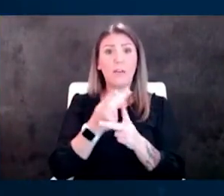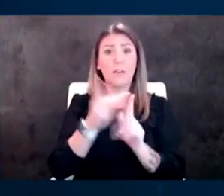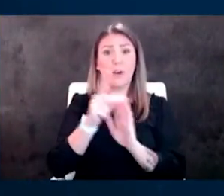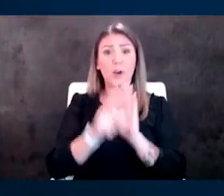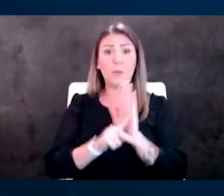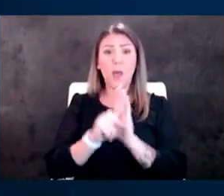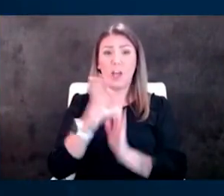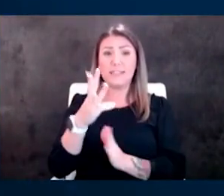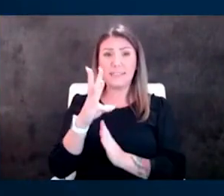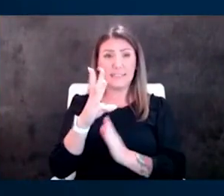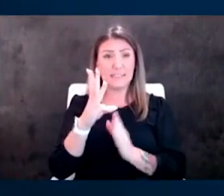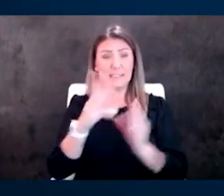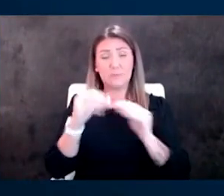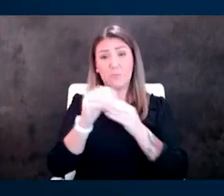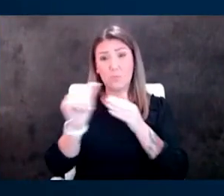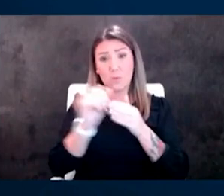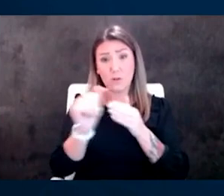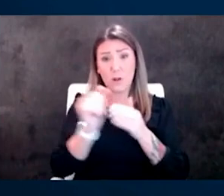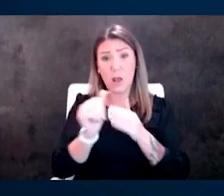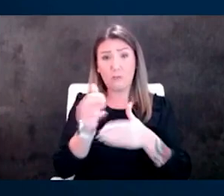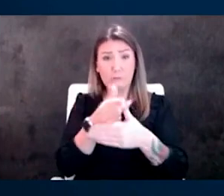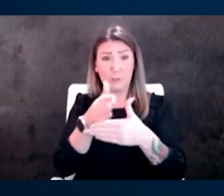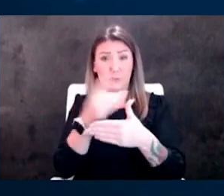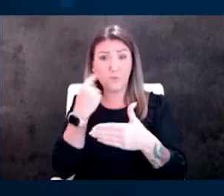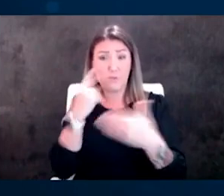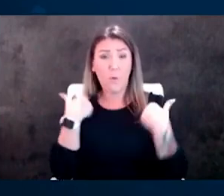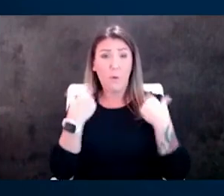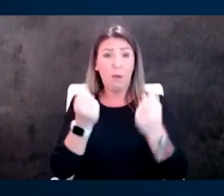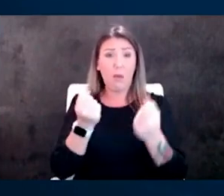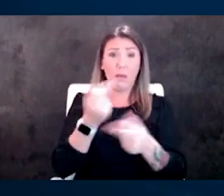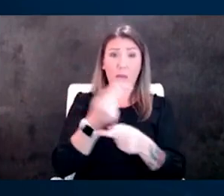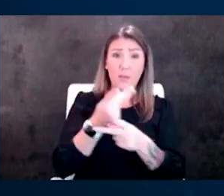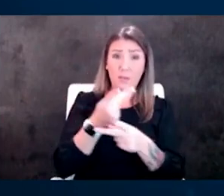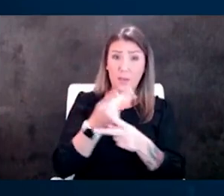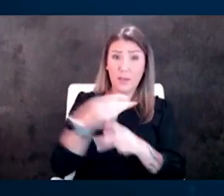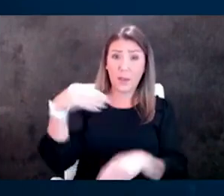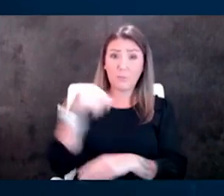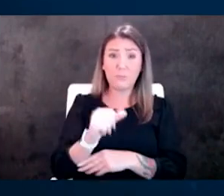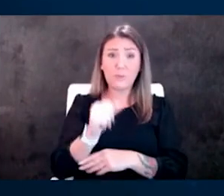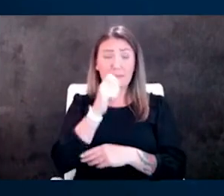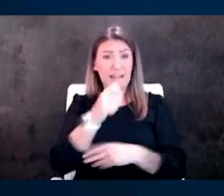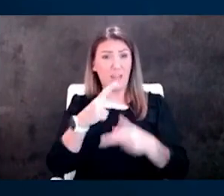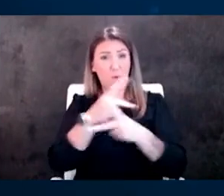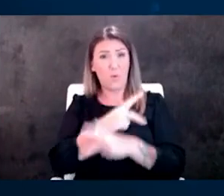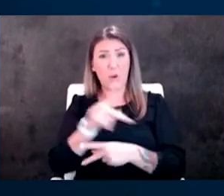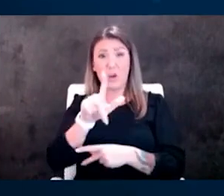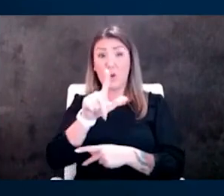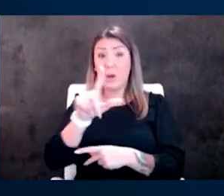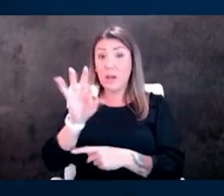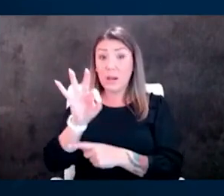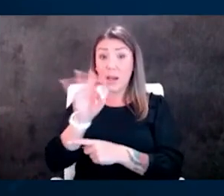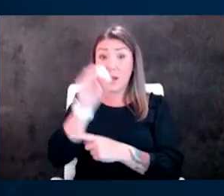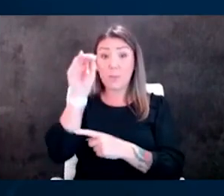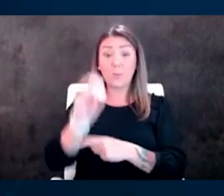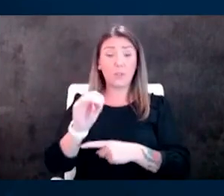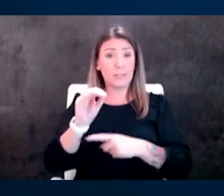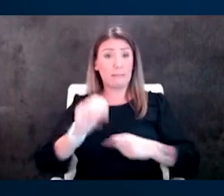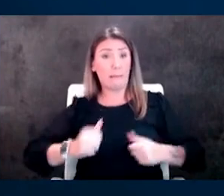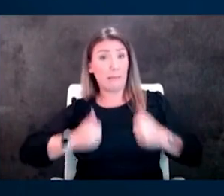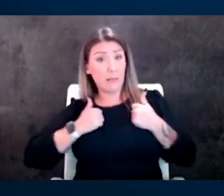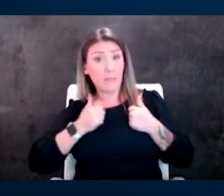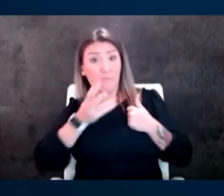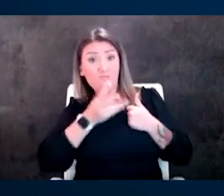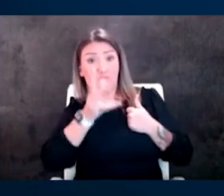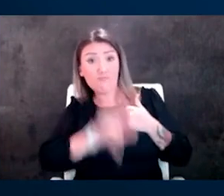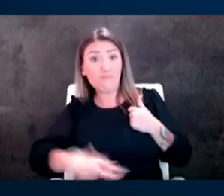average for health care expenditures and that's not the worst part of the news 29 of those living in rural areas have to pay their health care